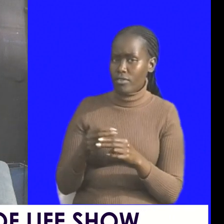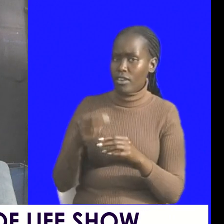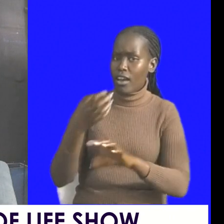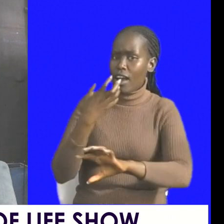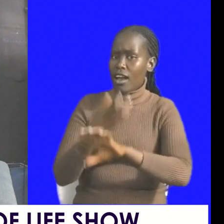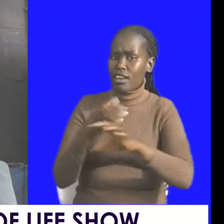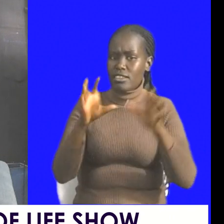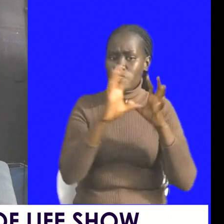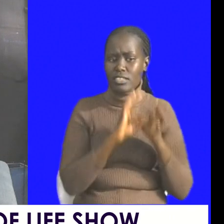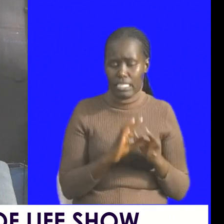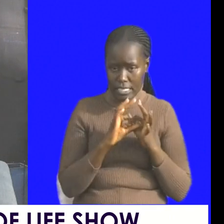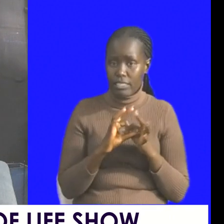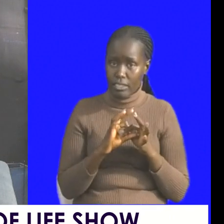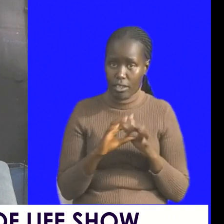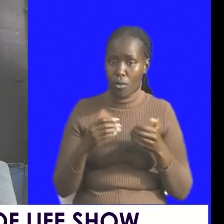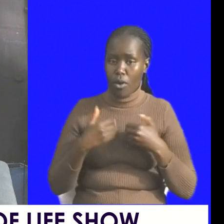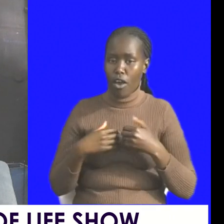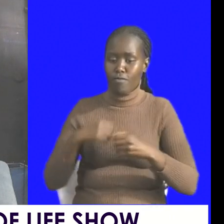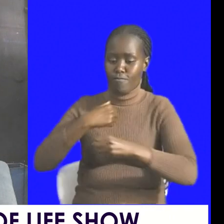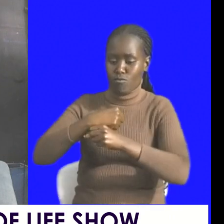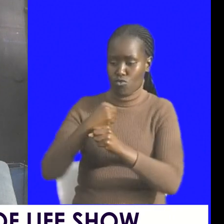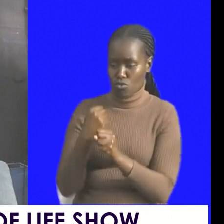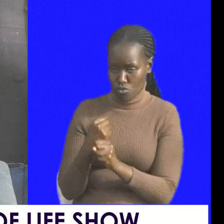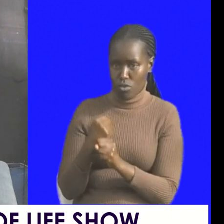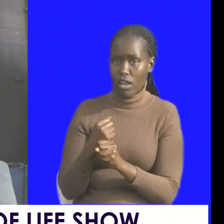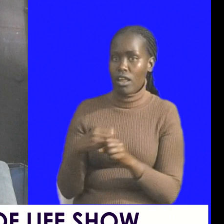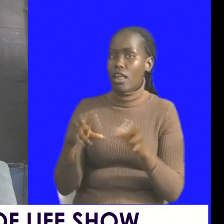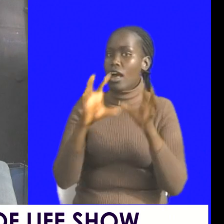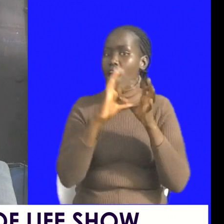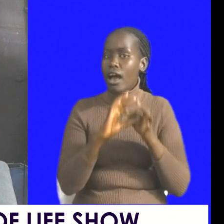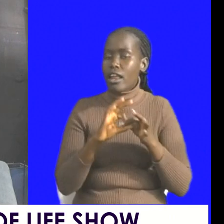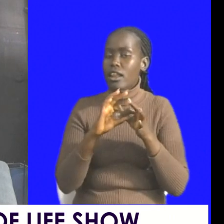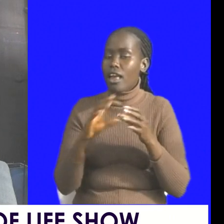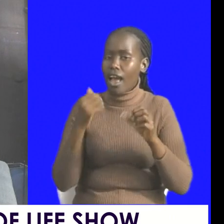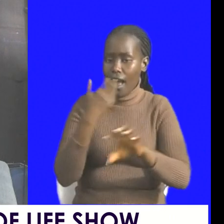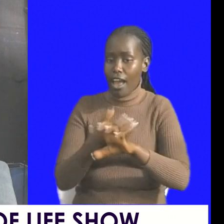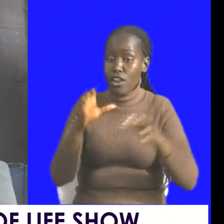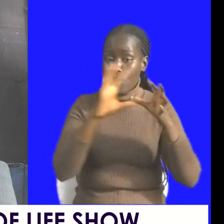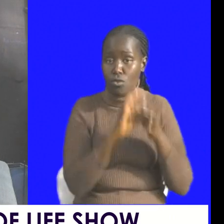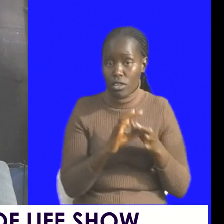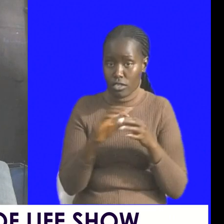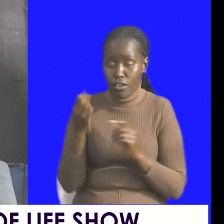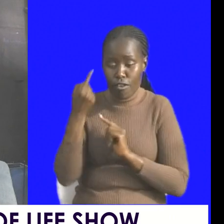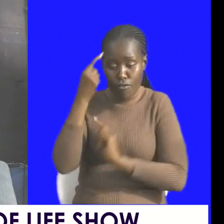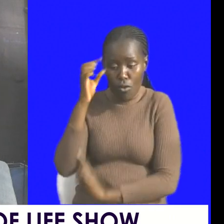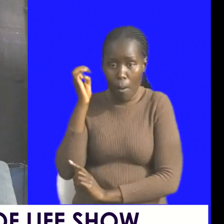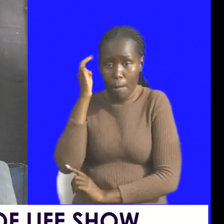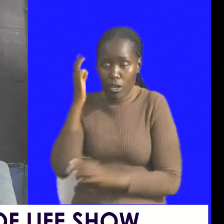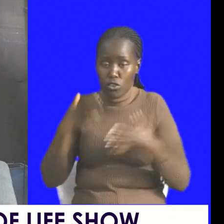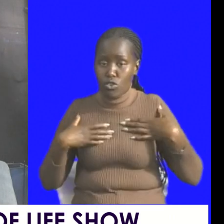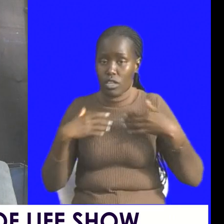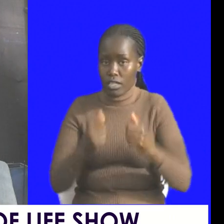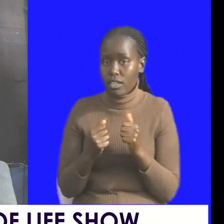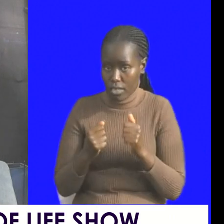we need to create some kind of hard immunity for mental health issues we need to be fit for